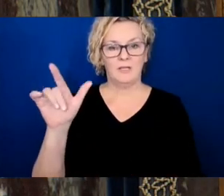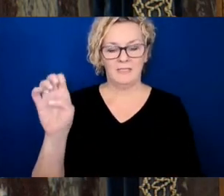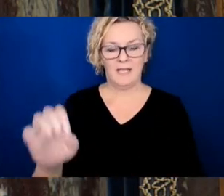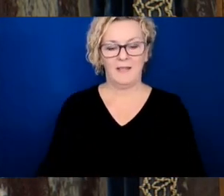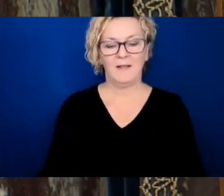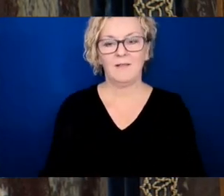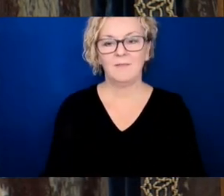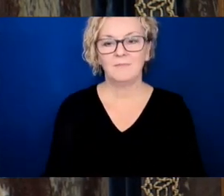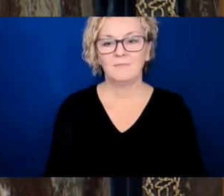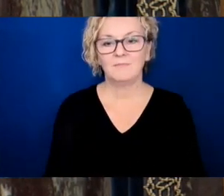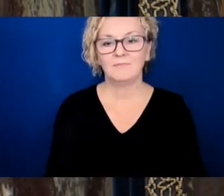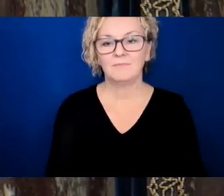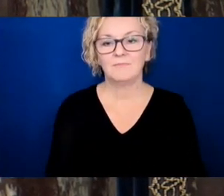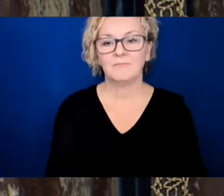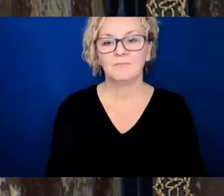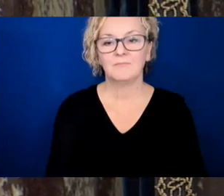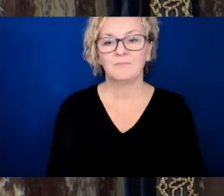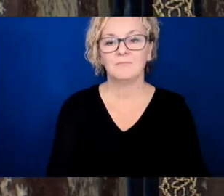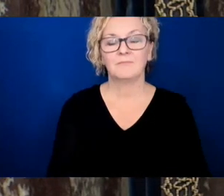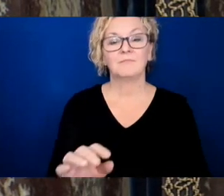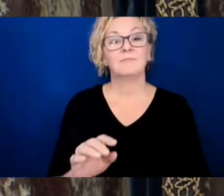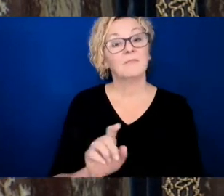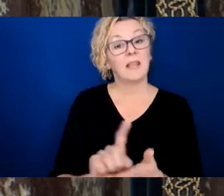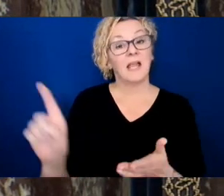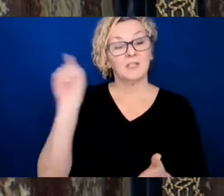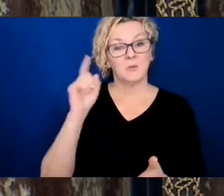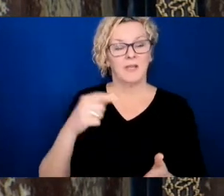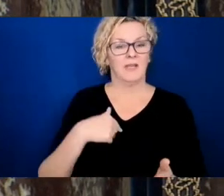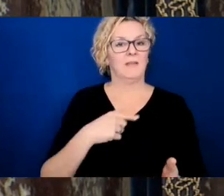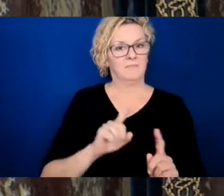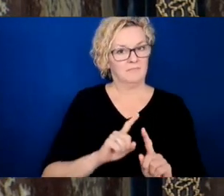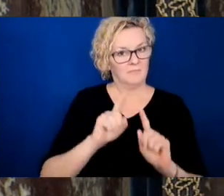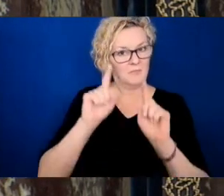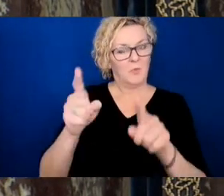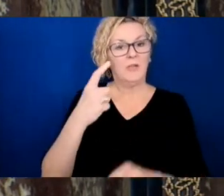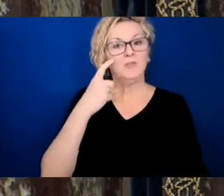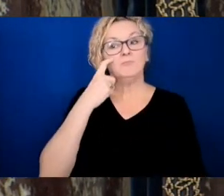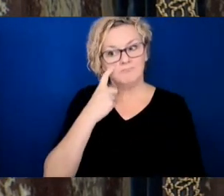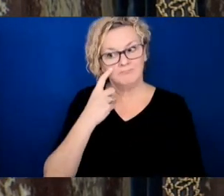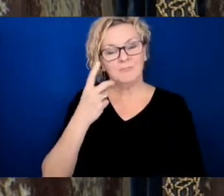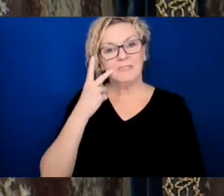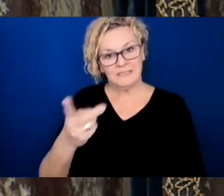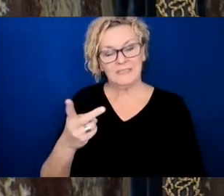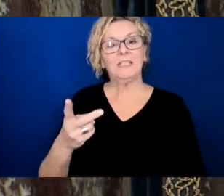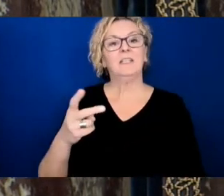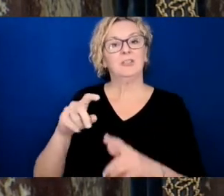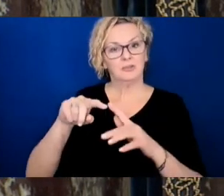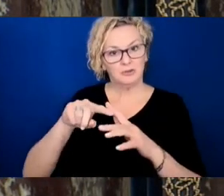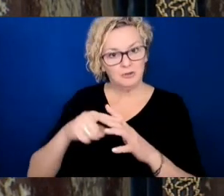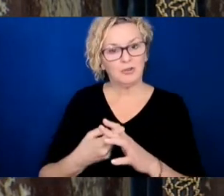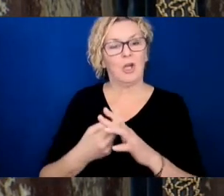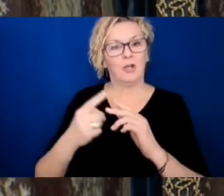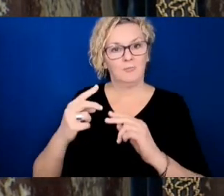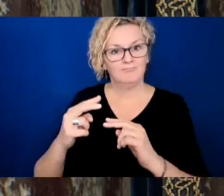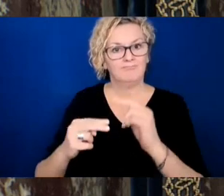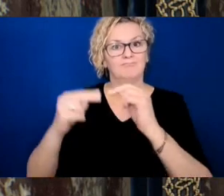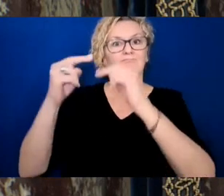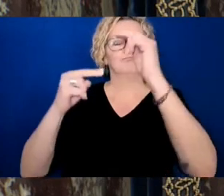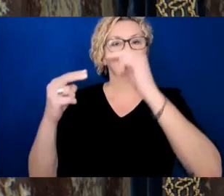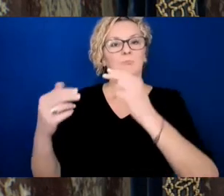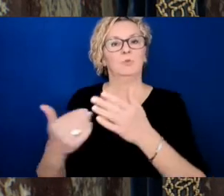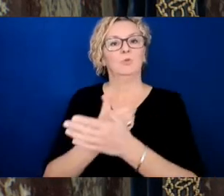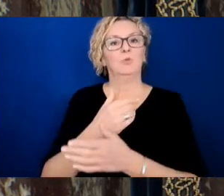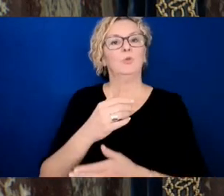new affordable seniors housing project in my riding of Surrey Cloverdale. Zapone Manor will replace a 50-unit